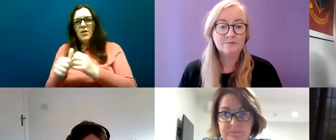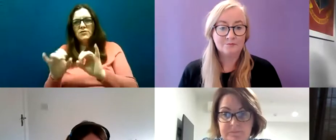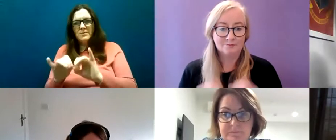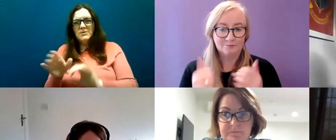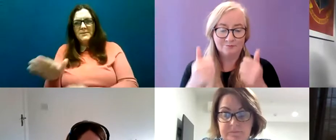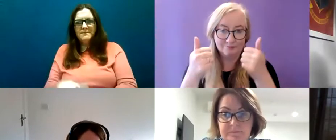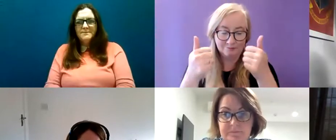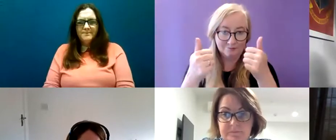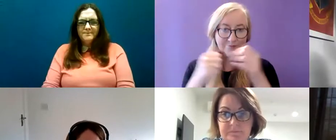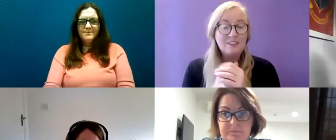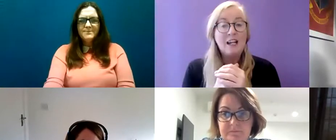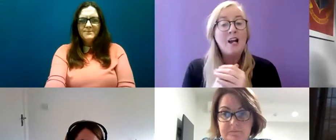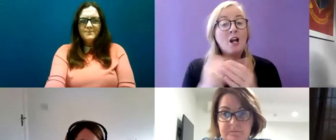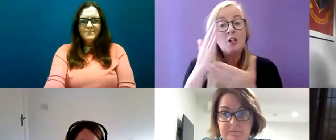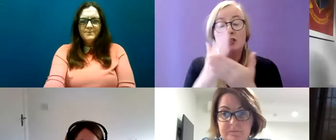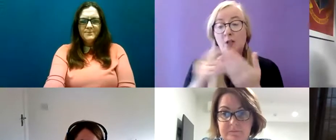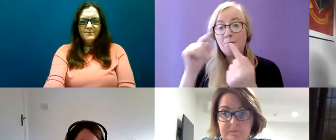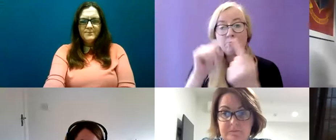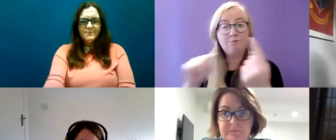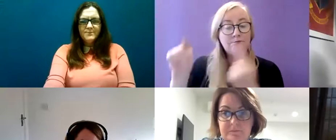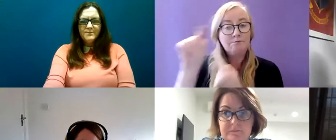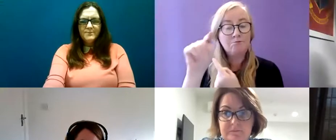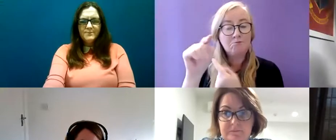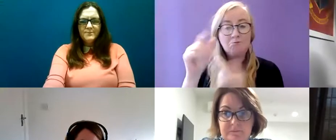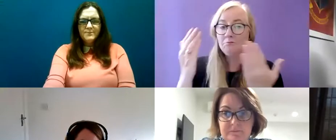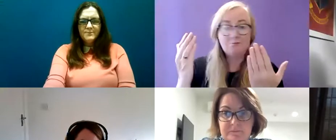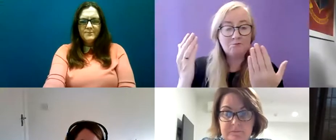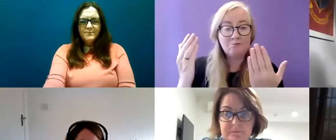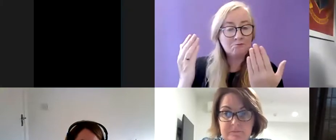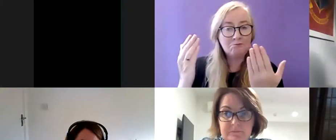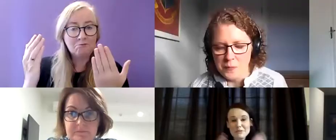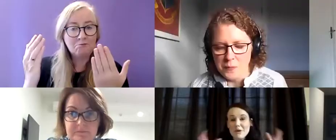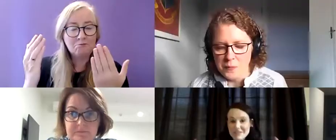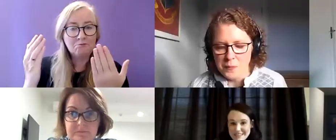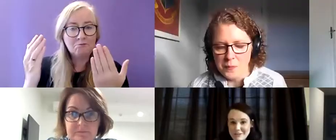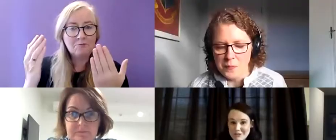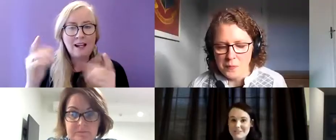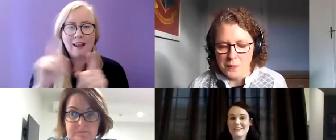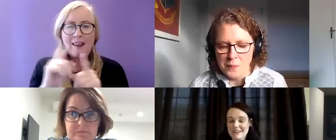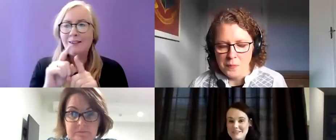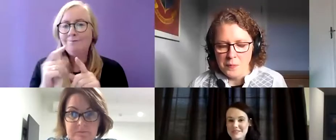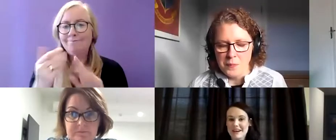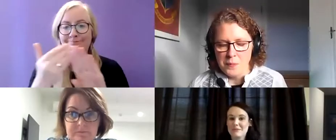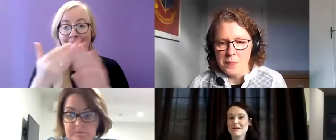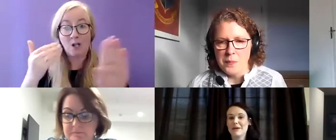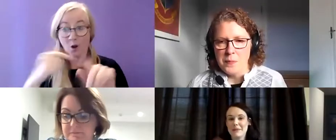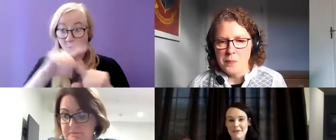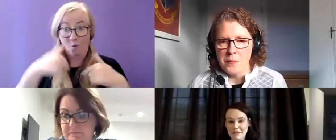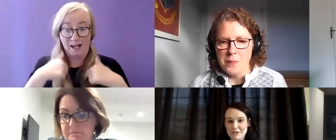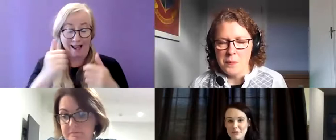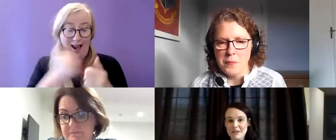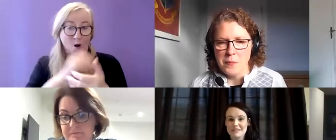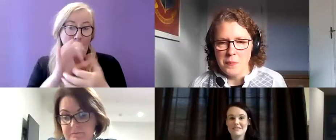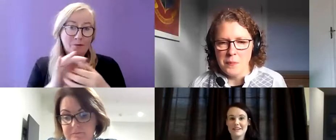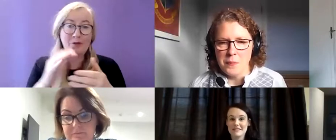and they mightn't have necessarily had the quarantine luxuries that the rest of us had where you might be having